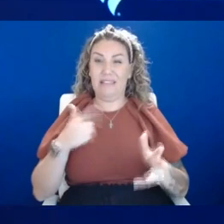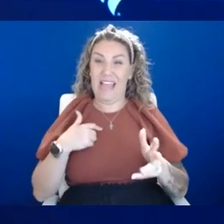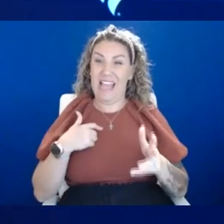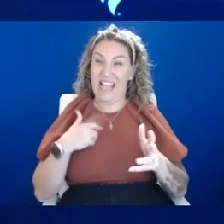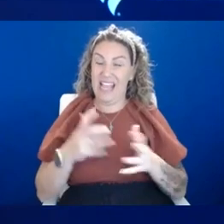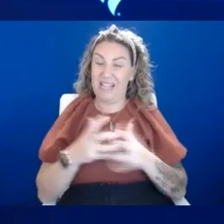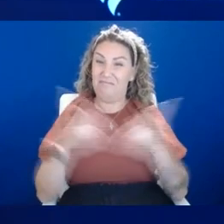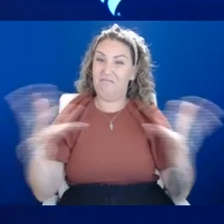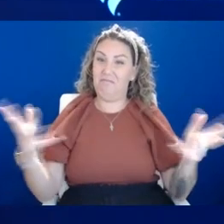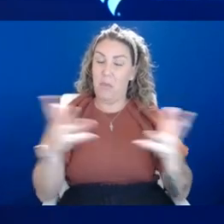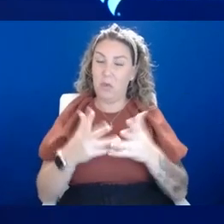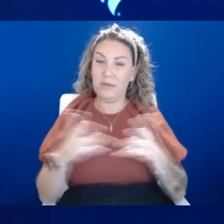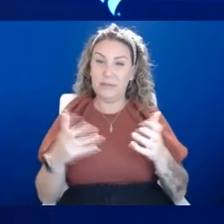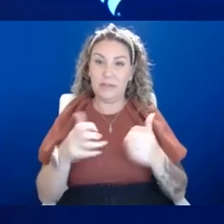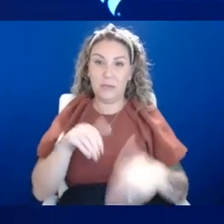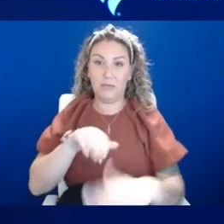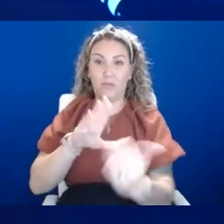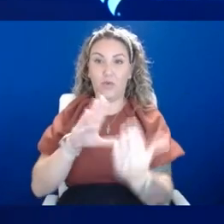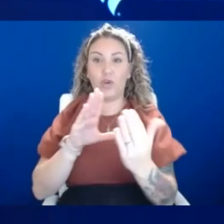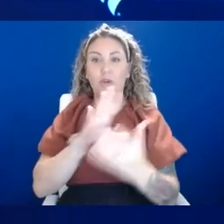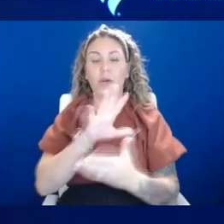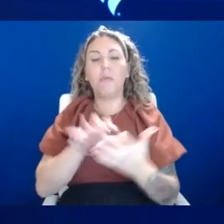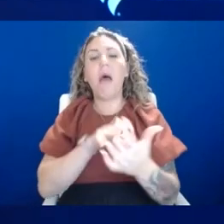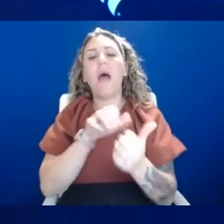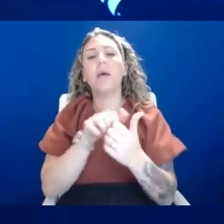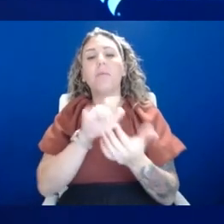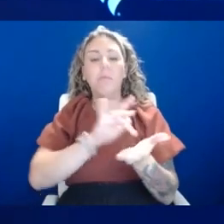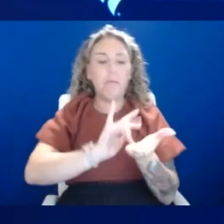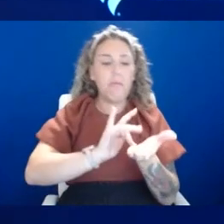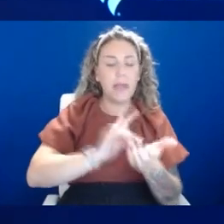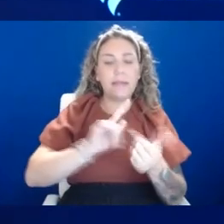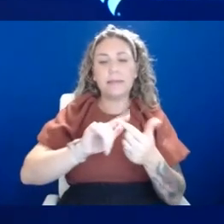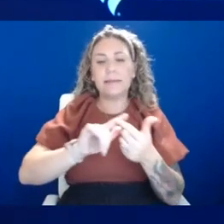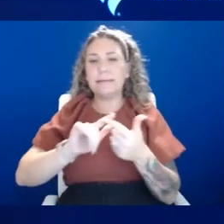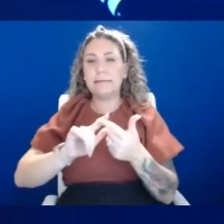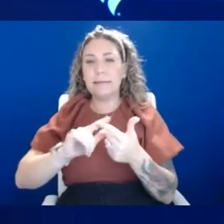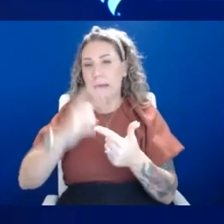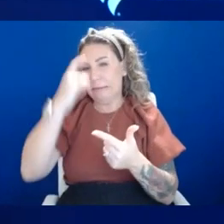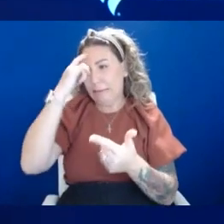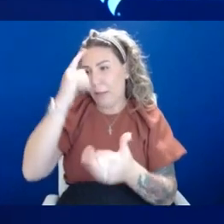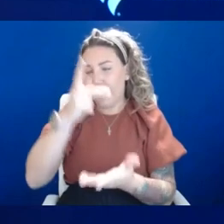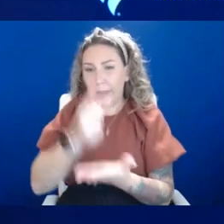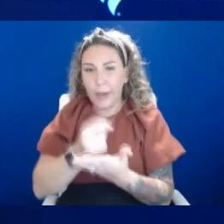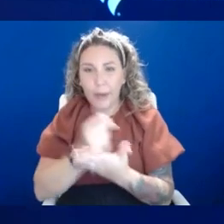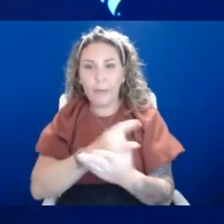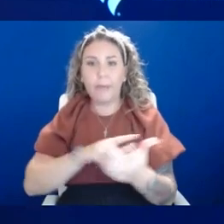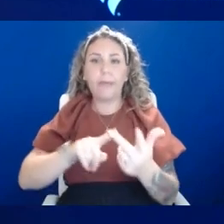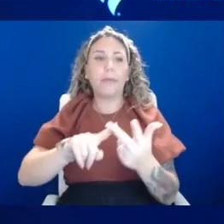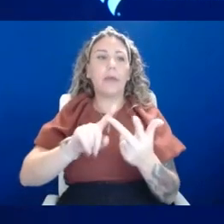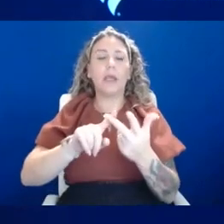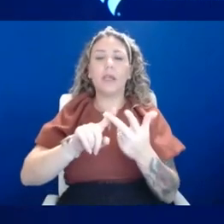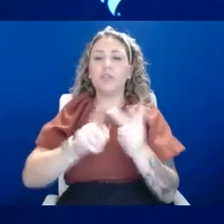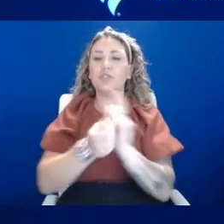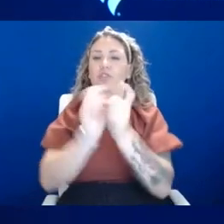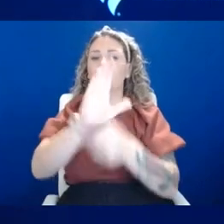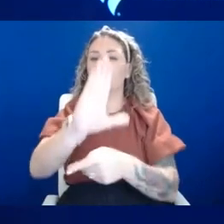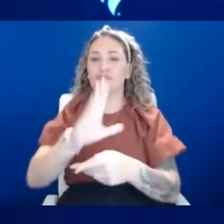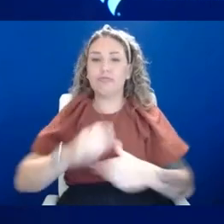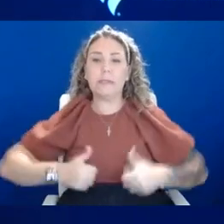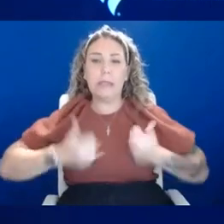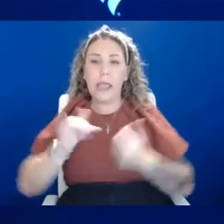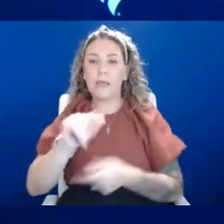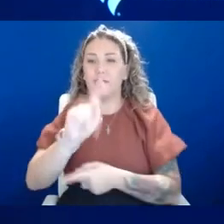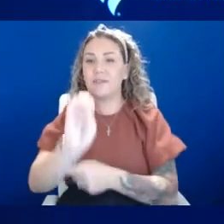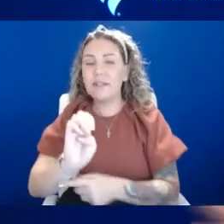depression. So you want to combine a little bit of medication, a little bit of psychotherapy, and then if you can change your lifestyle a little bit, improve your sleep, um, maybe change your diet, exercise